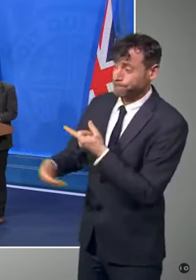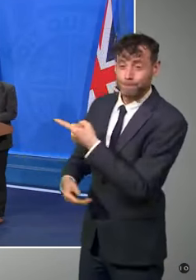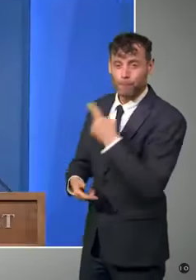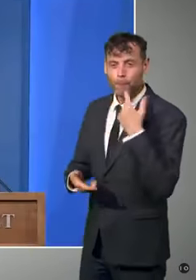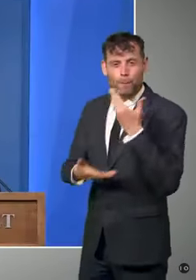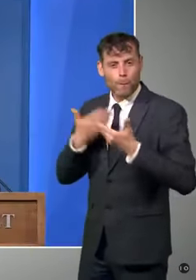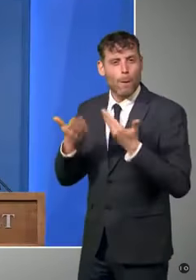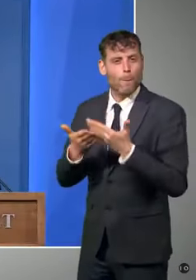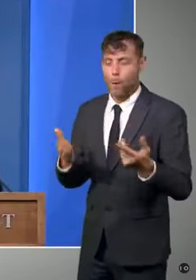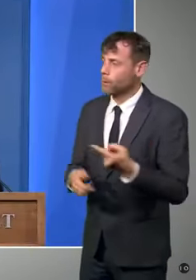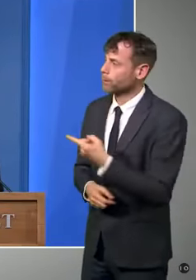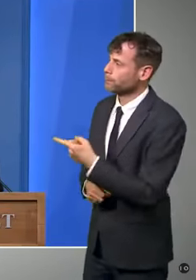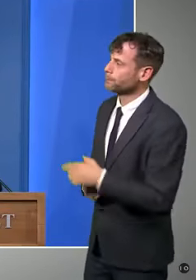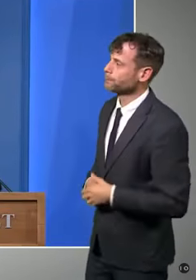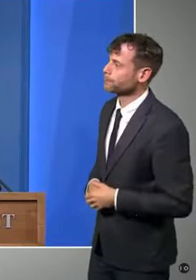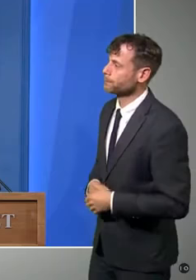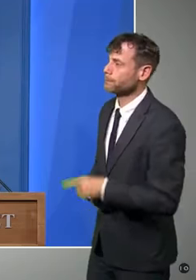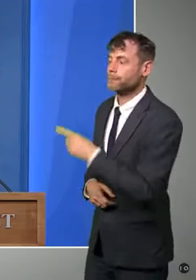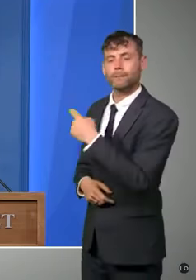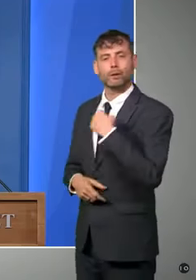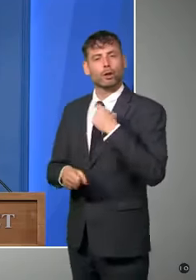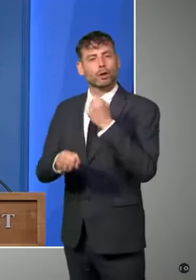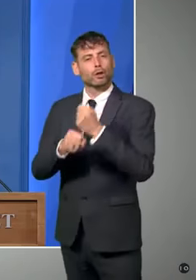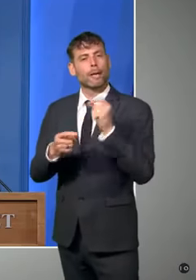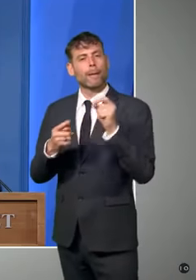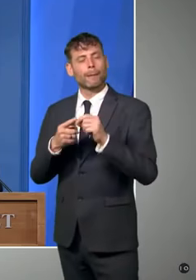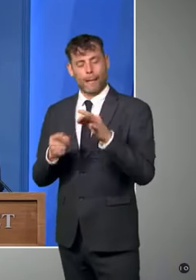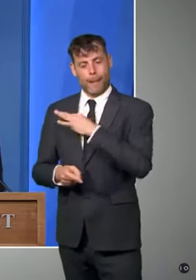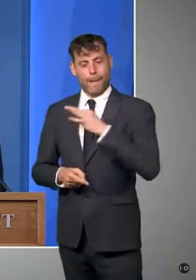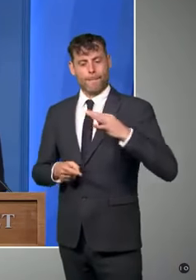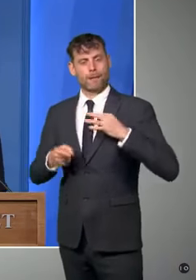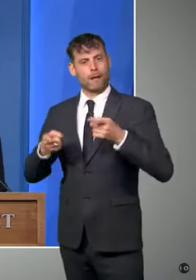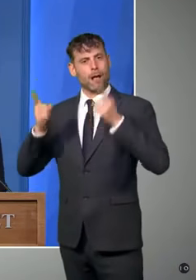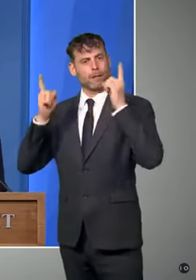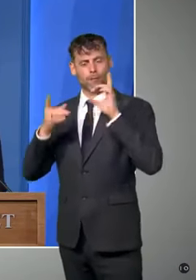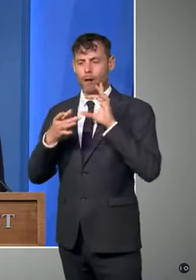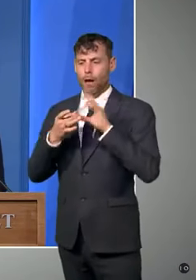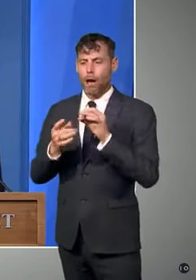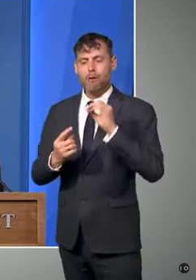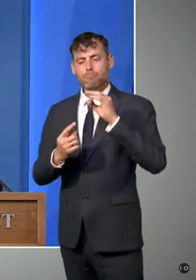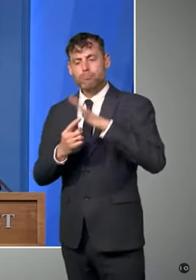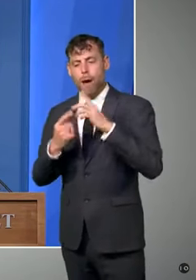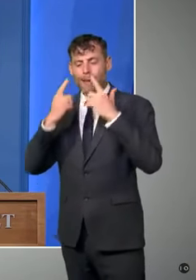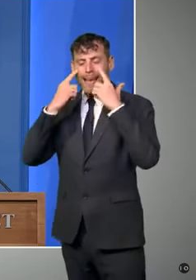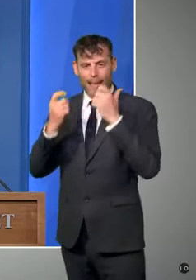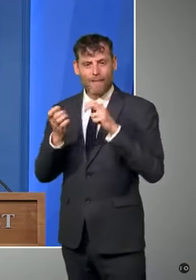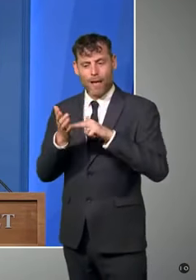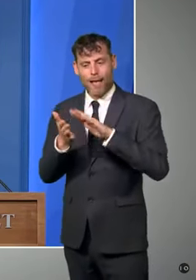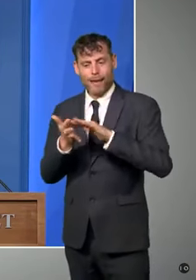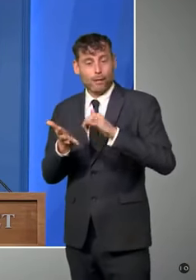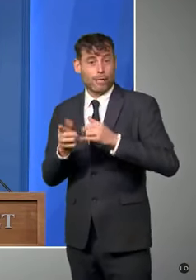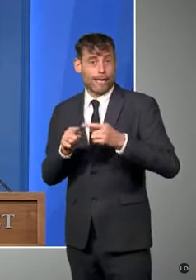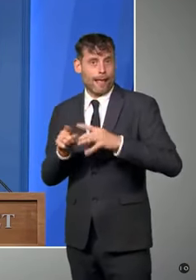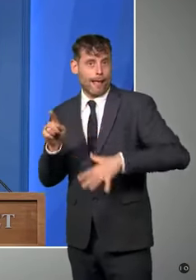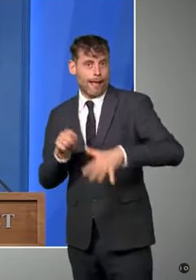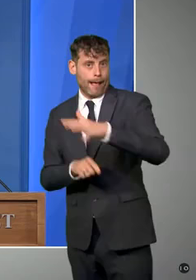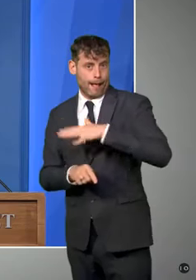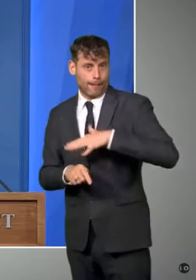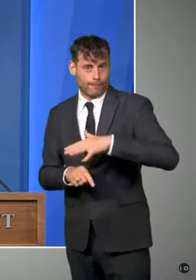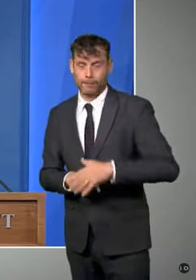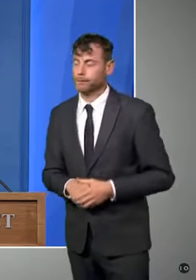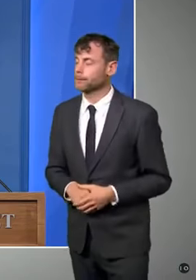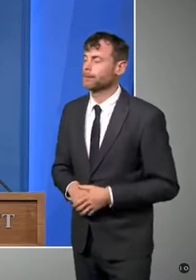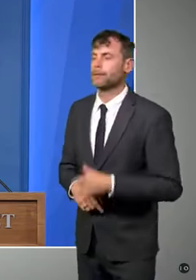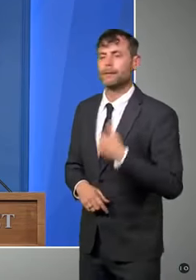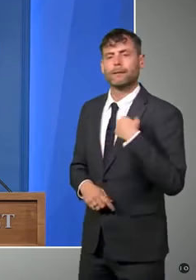Kanani. I'm a GP and medical director for primary care in the NHS in England. And since the last time I came to one of these briefings, I've been